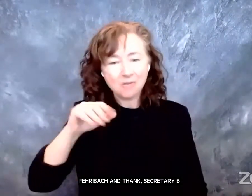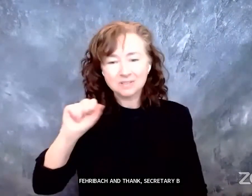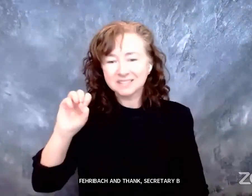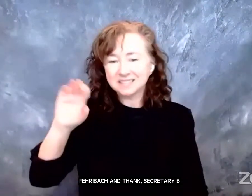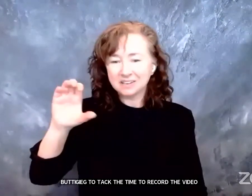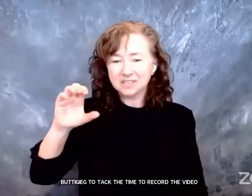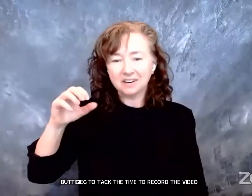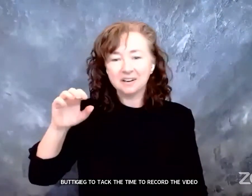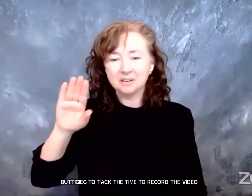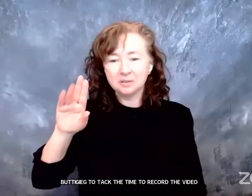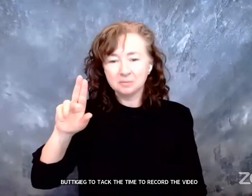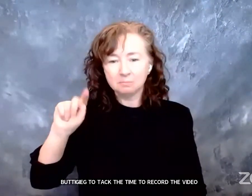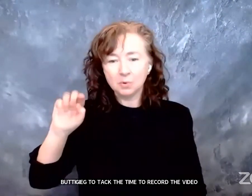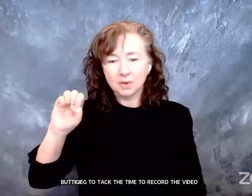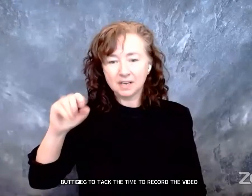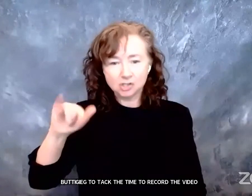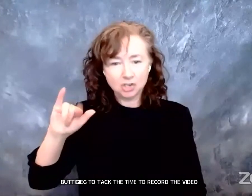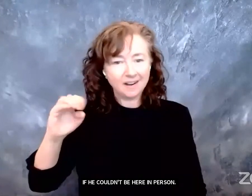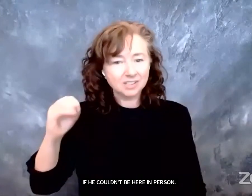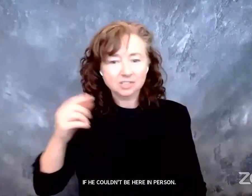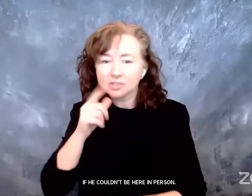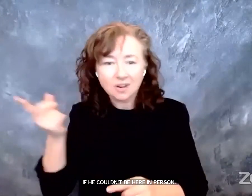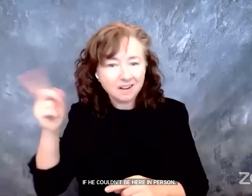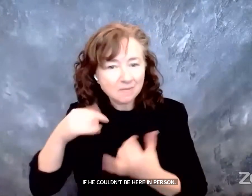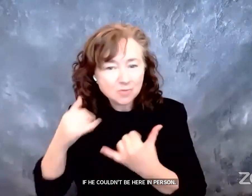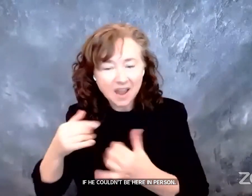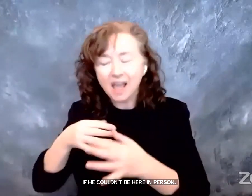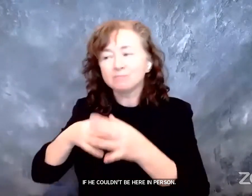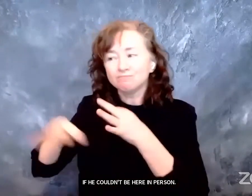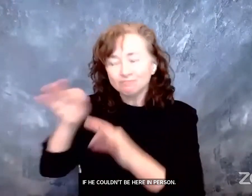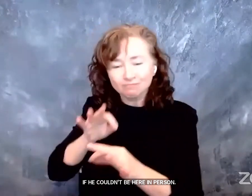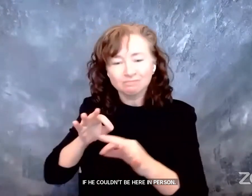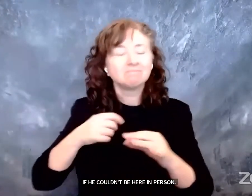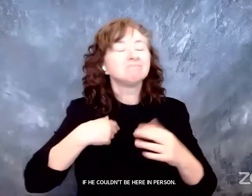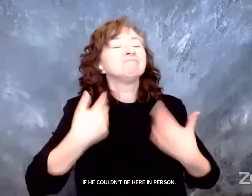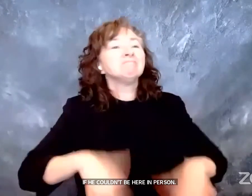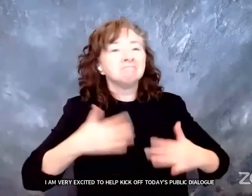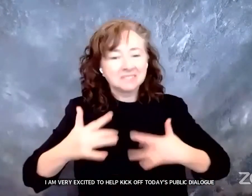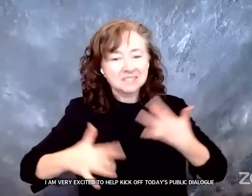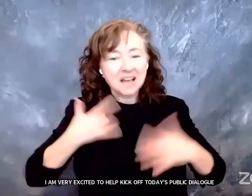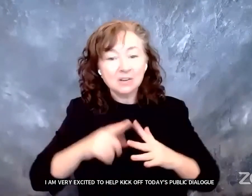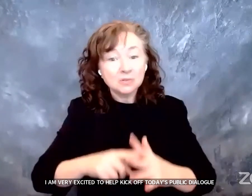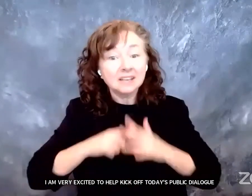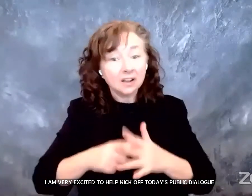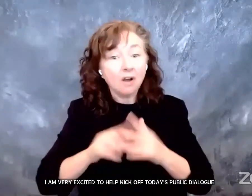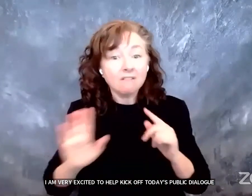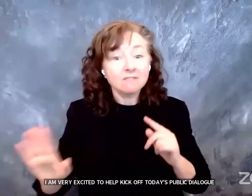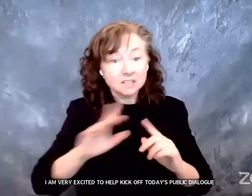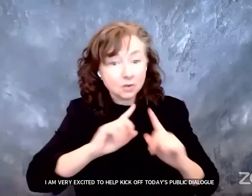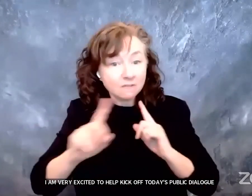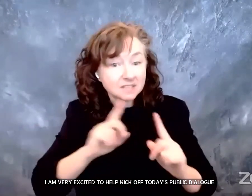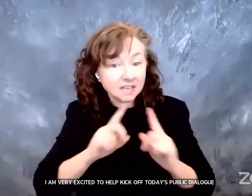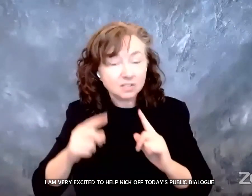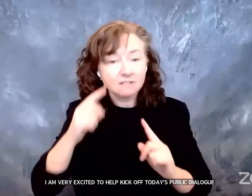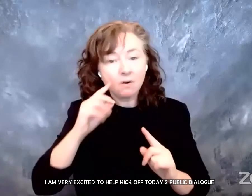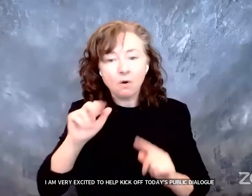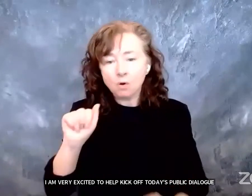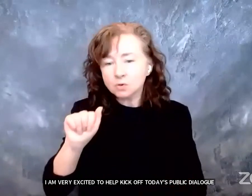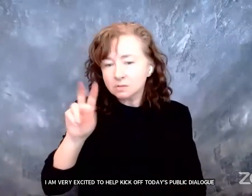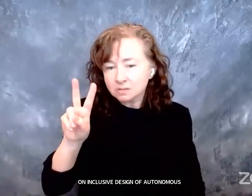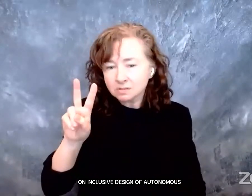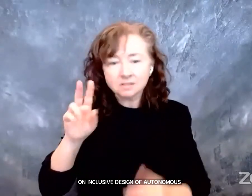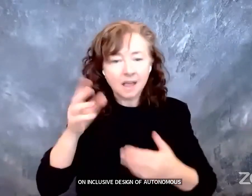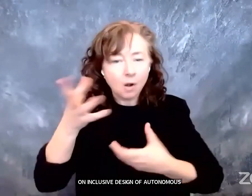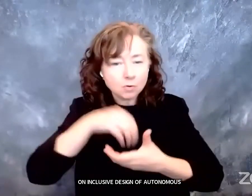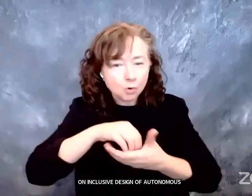very excited to help kick off today's public dialogue on inclusive design of autonomous vehicles, and I very much appreciate